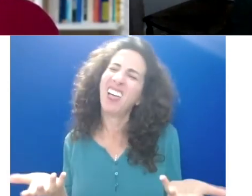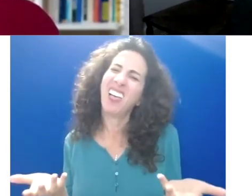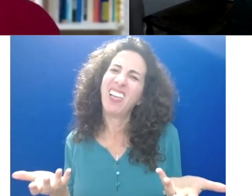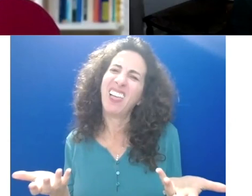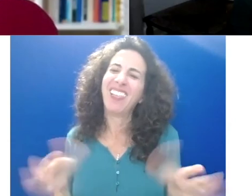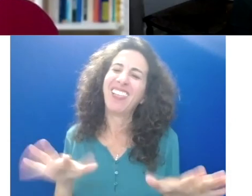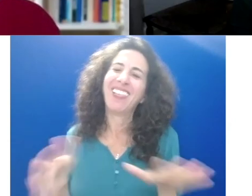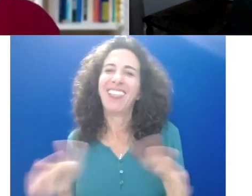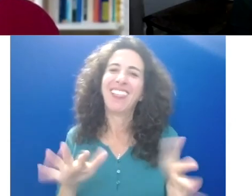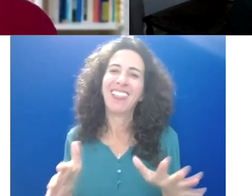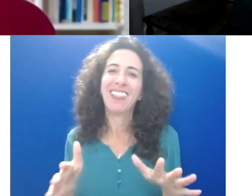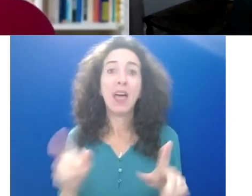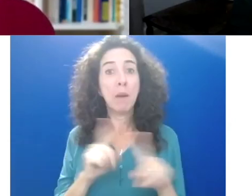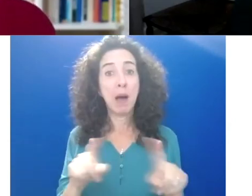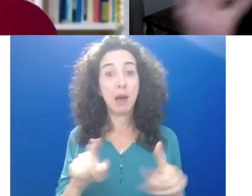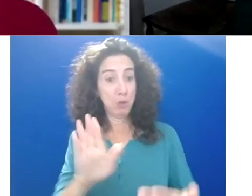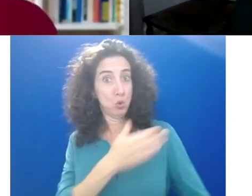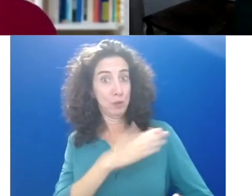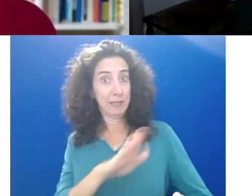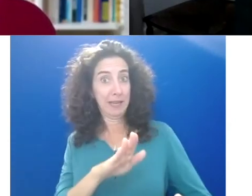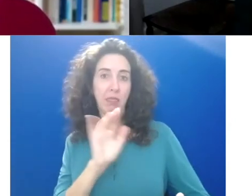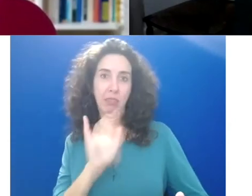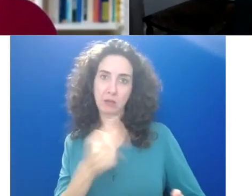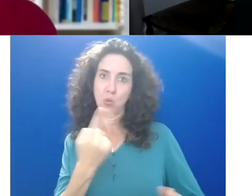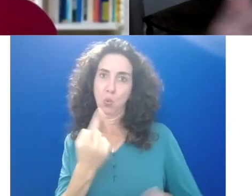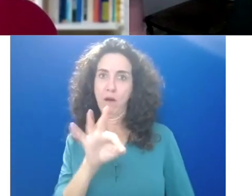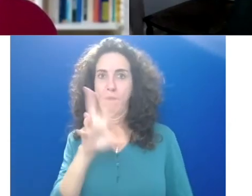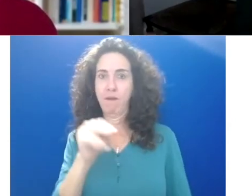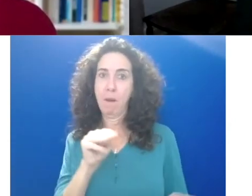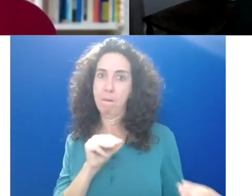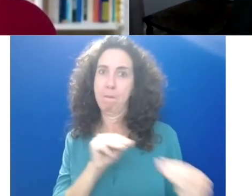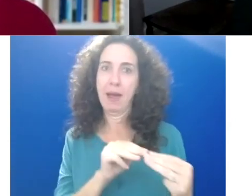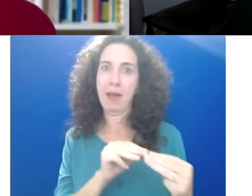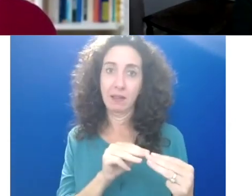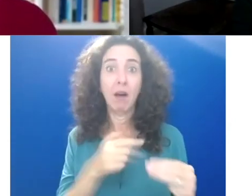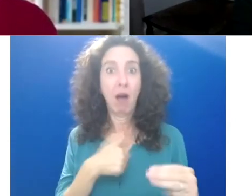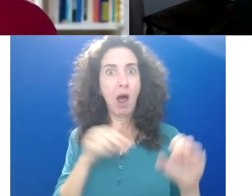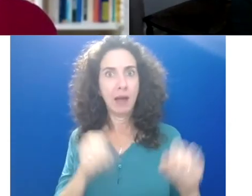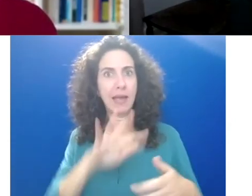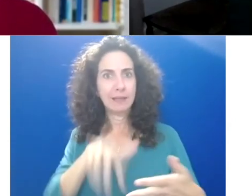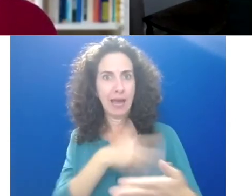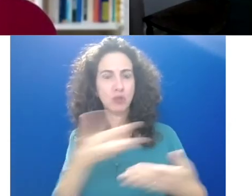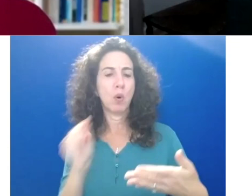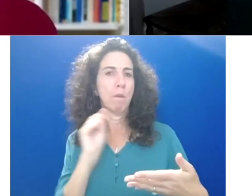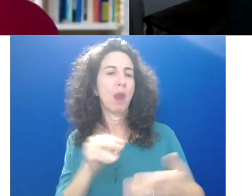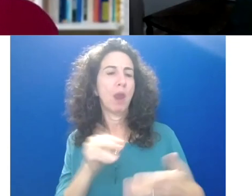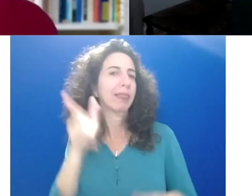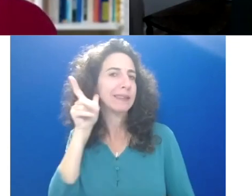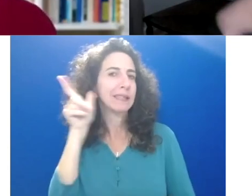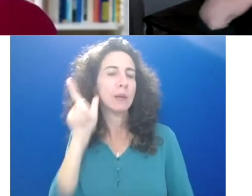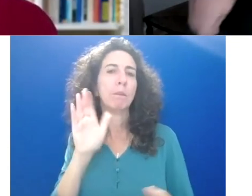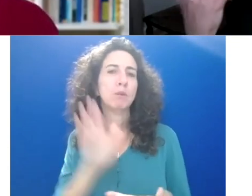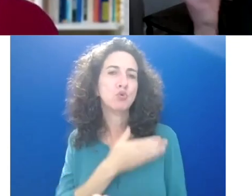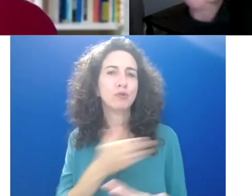fun very often. It's a fun magnet for me. So I make a point of putting that on my schedule. I can put that on my schedule from 4 to 6 on a Saturday afternoon.